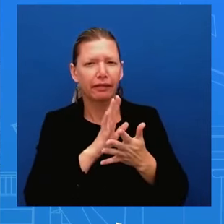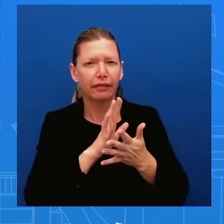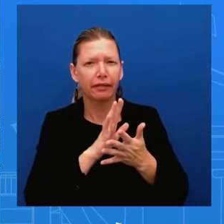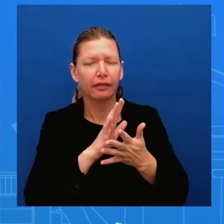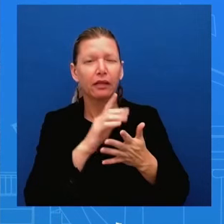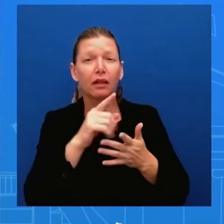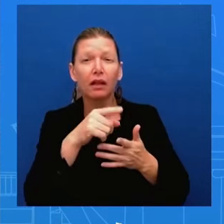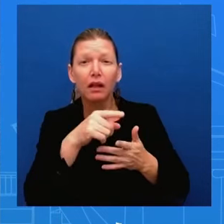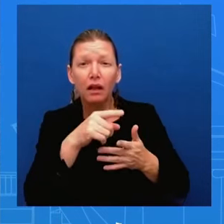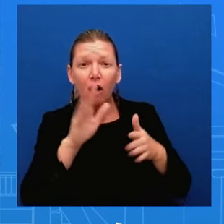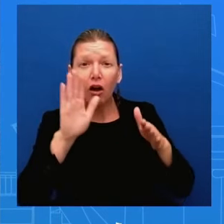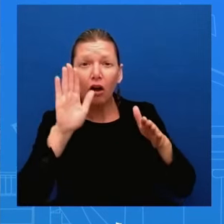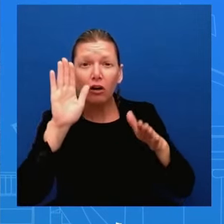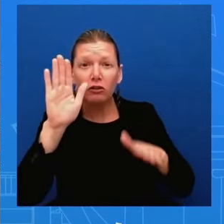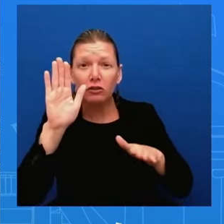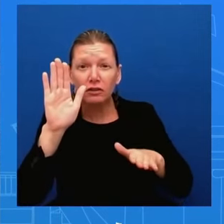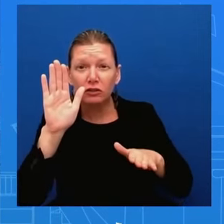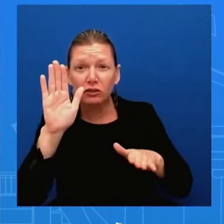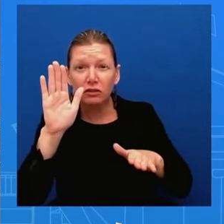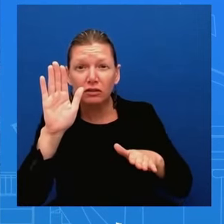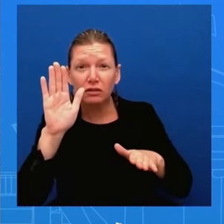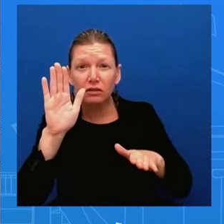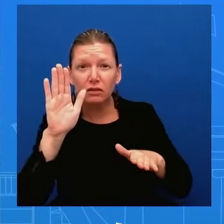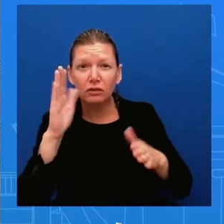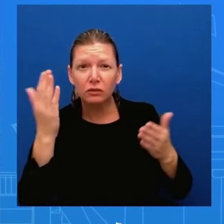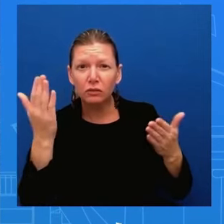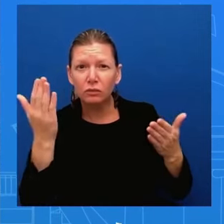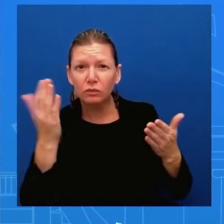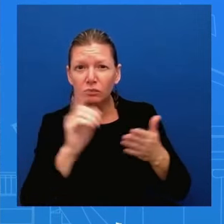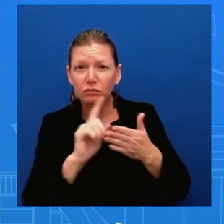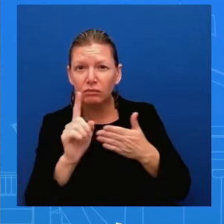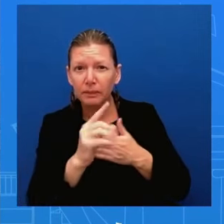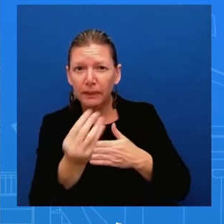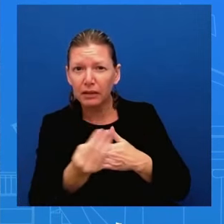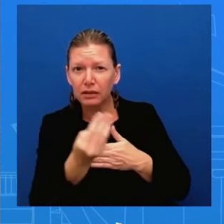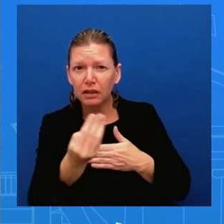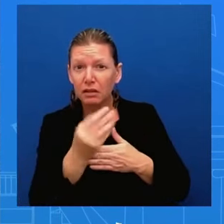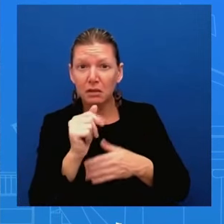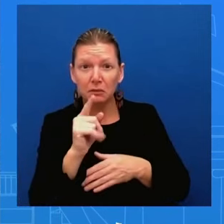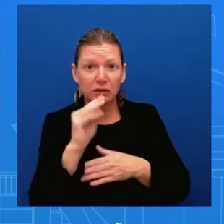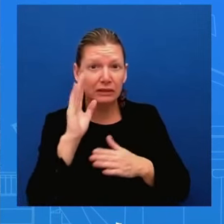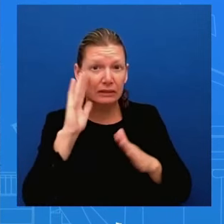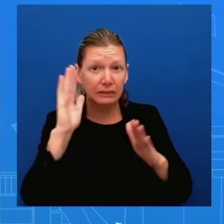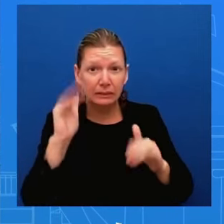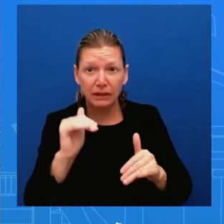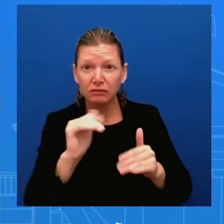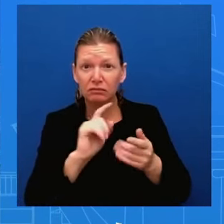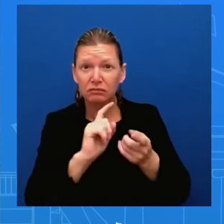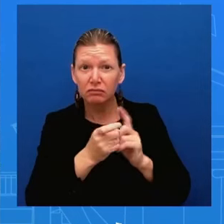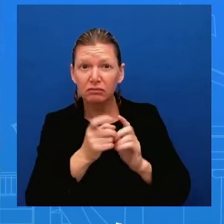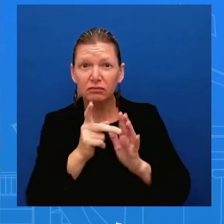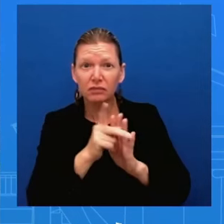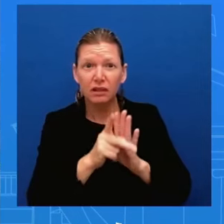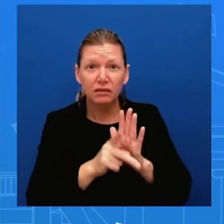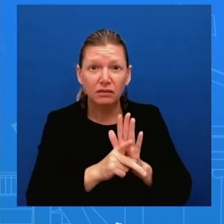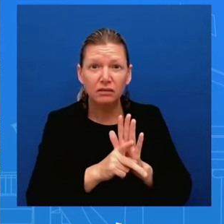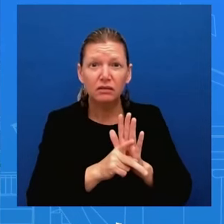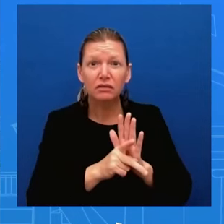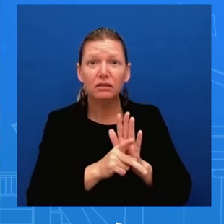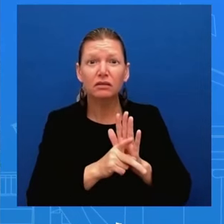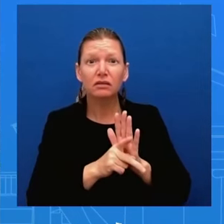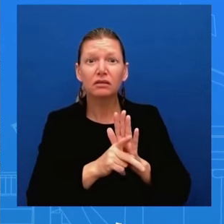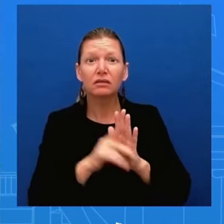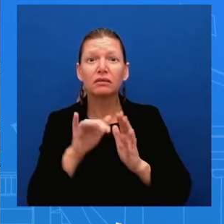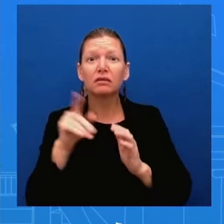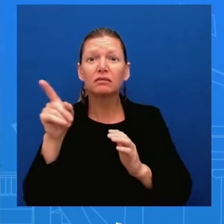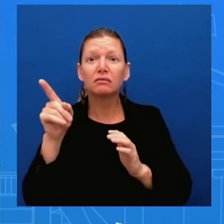with the incoming president li and then you know aren't you seeing any signs that china may try to use this occasion to act